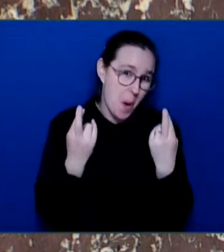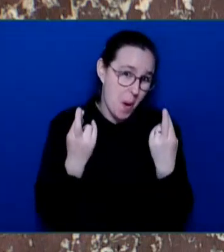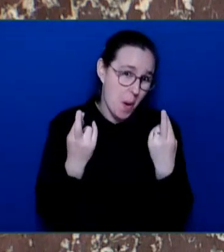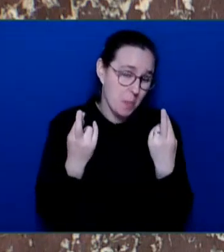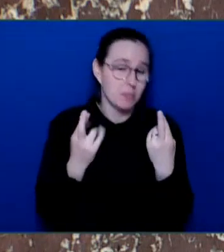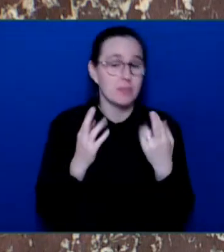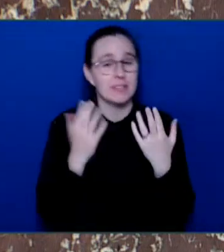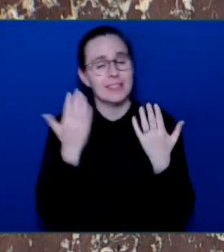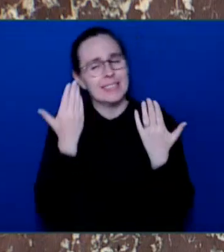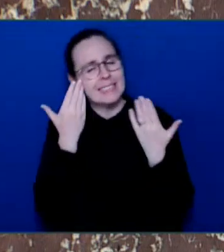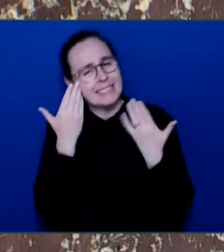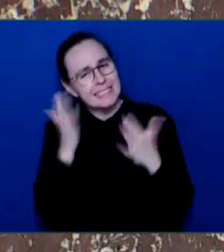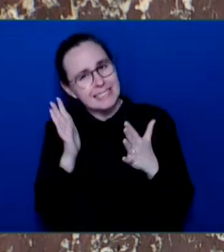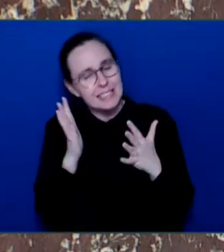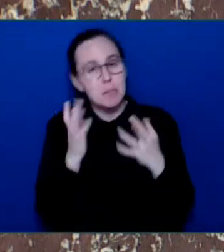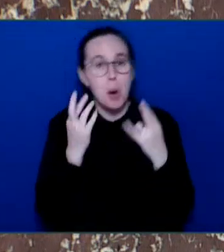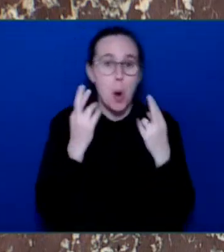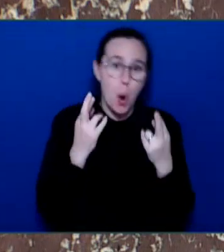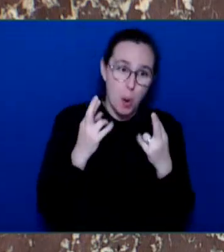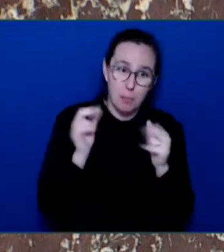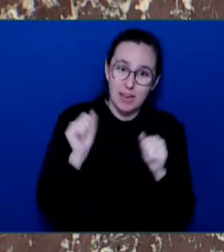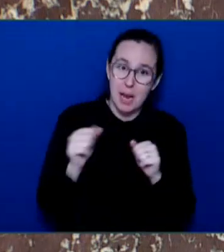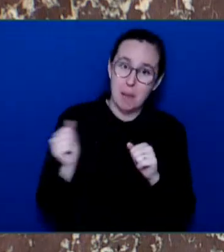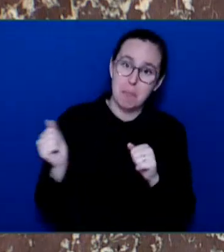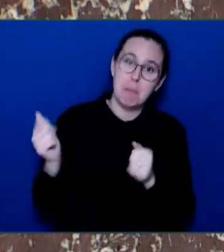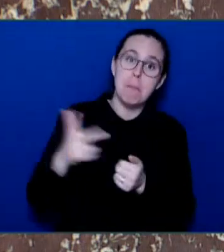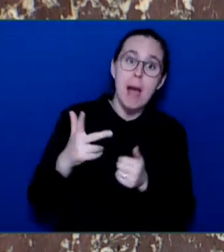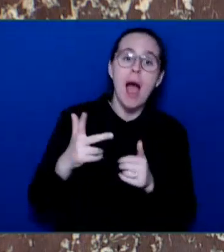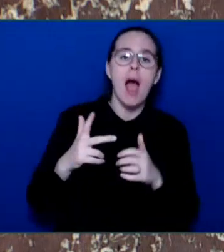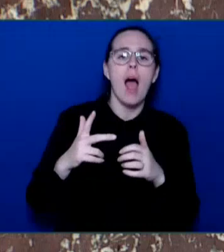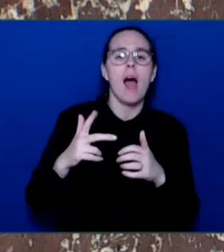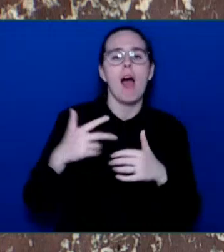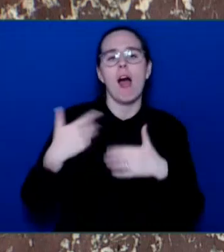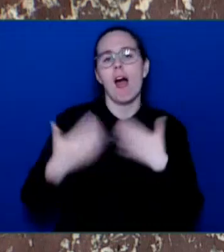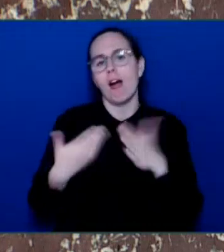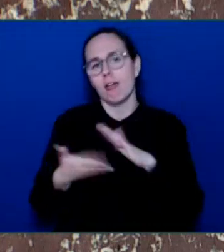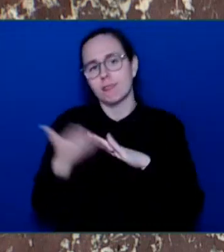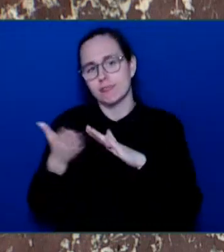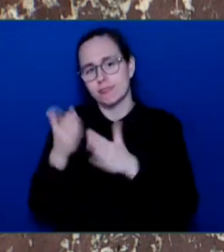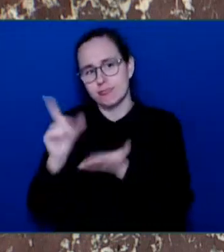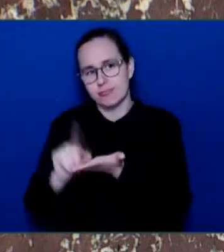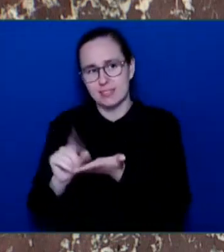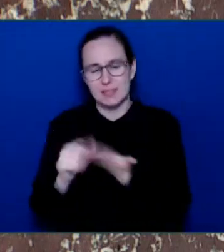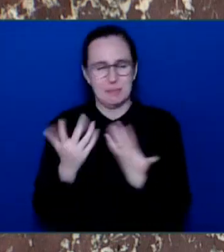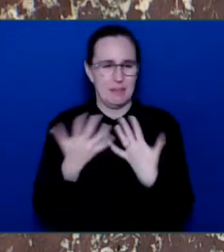highly doubtful. So it's a very unfortunate day in yet another community to lose print media once again. you.